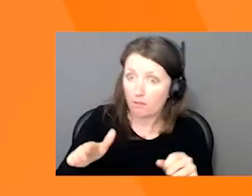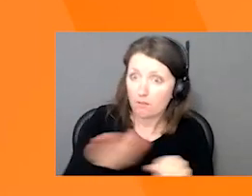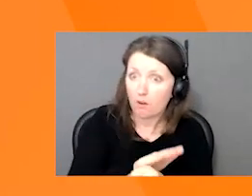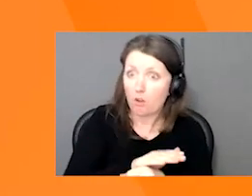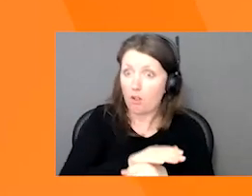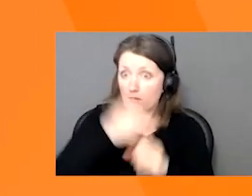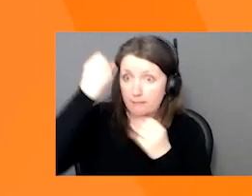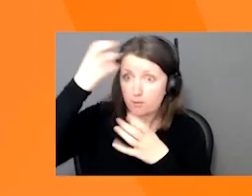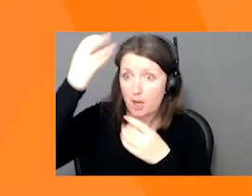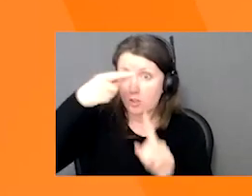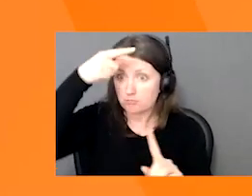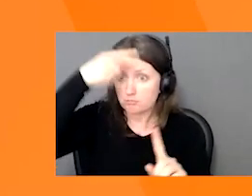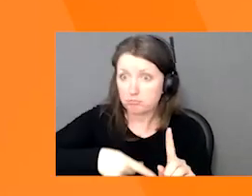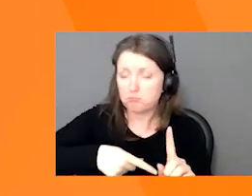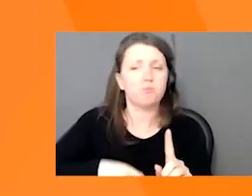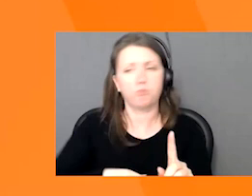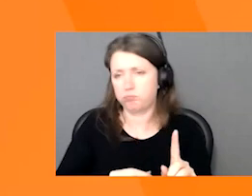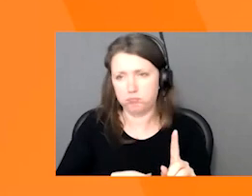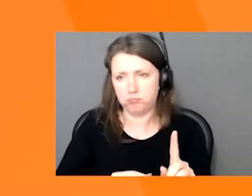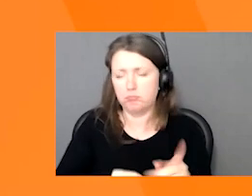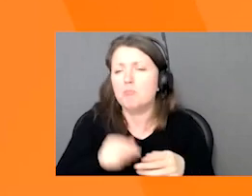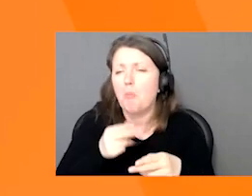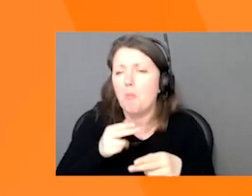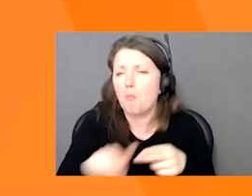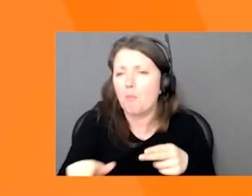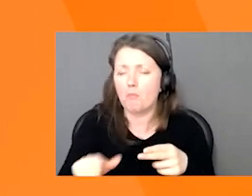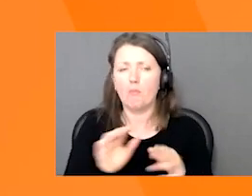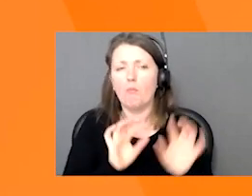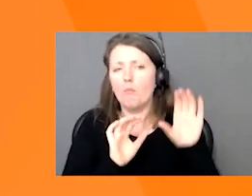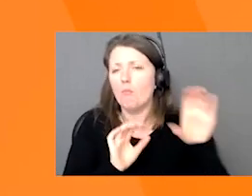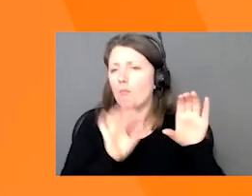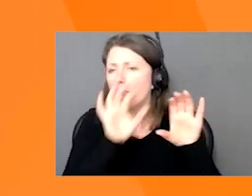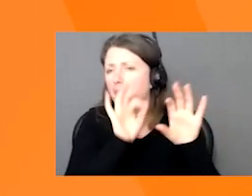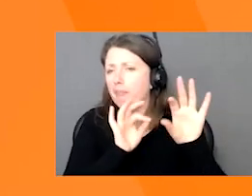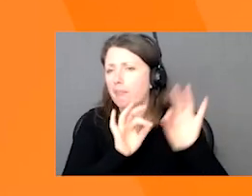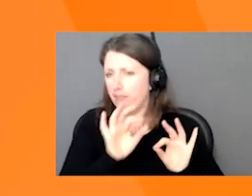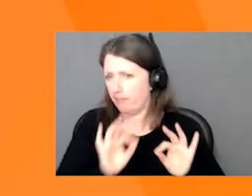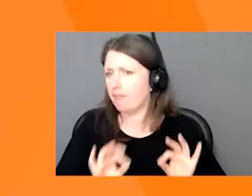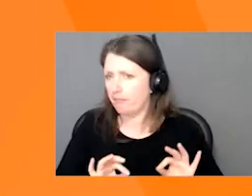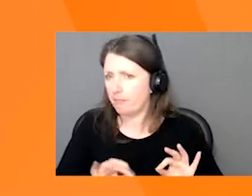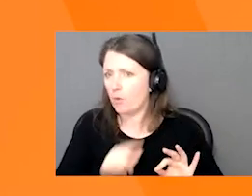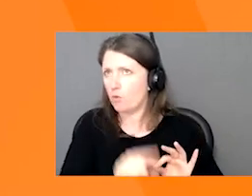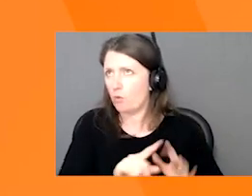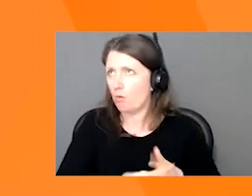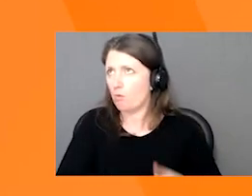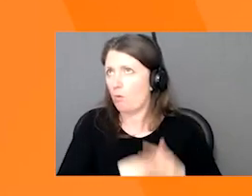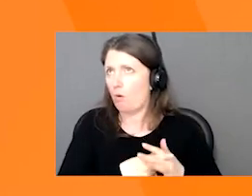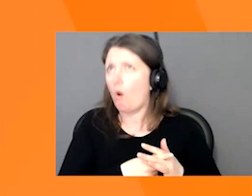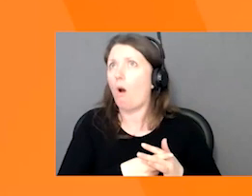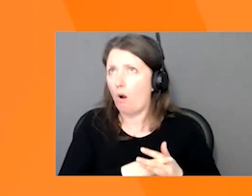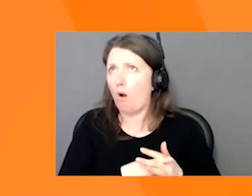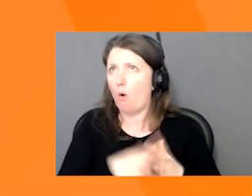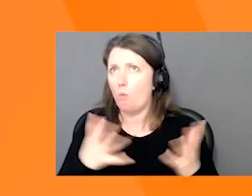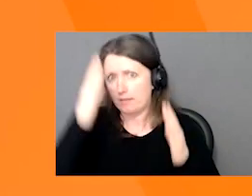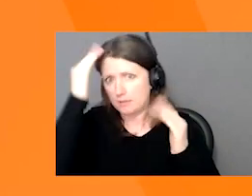all the businesses, but it's just a start to get you to understand what to expect. Depending on where you are in your business and product